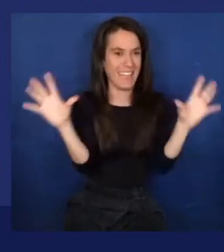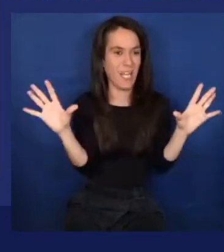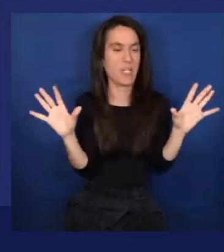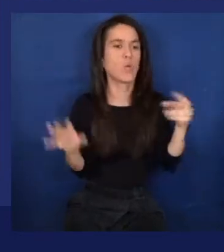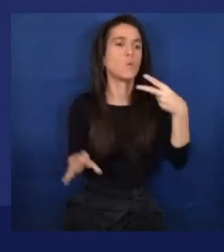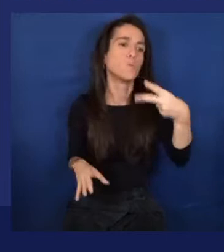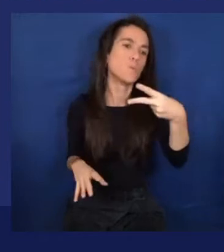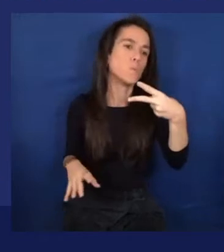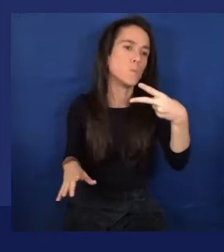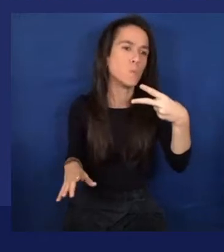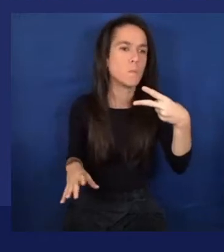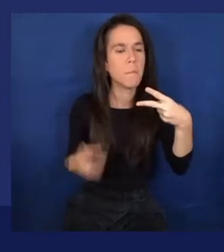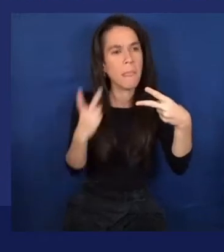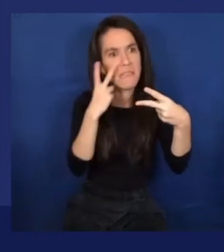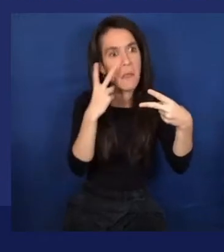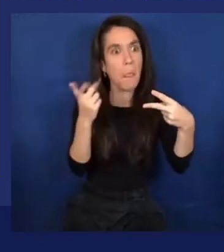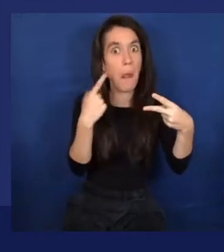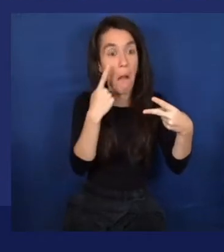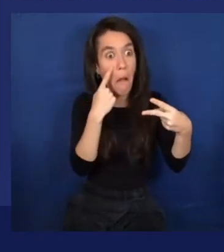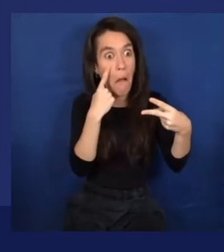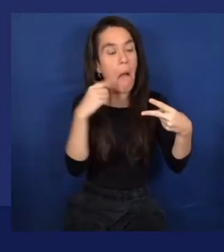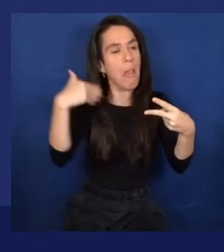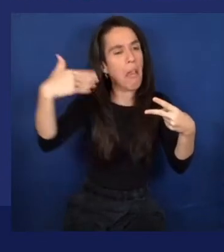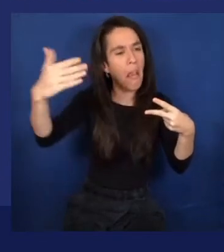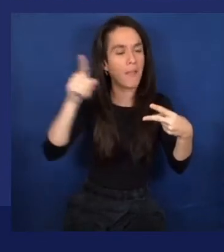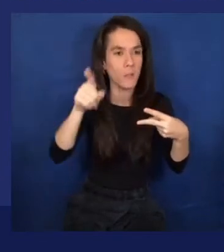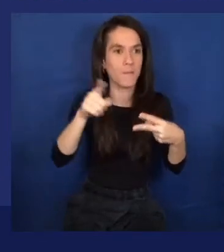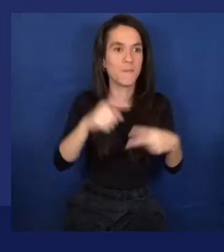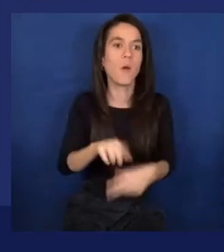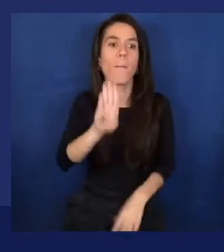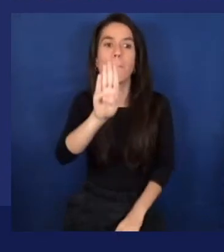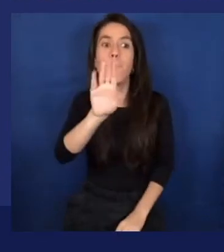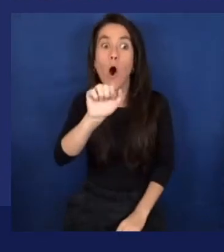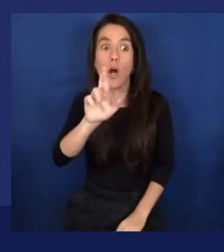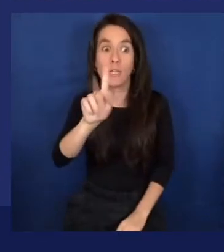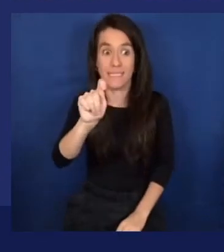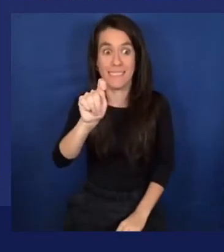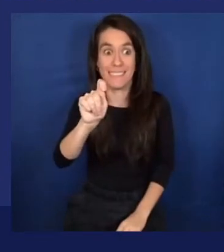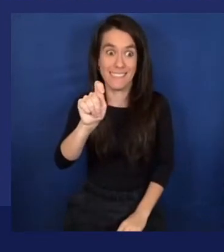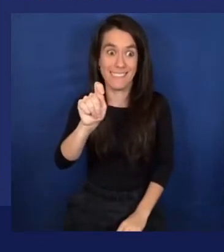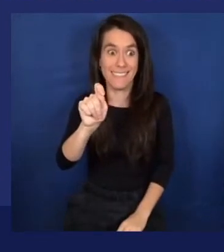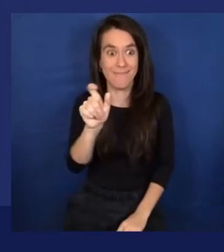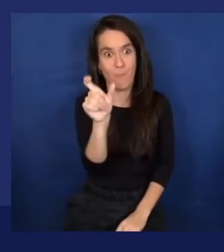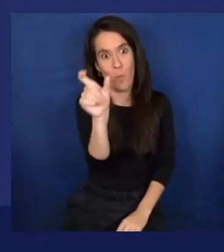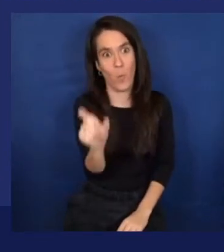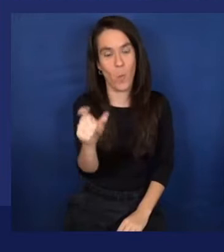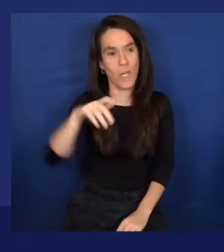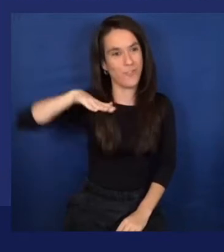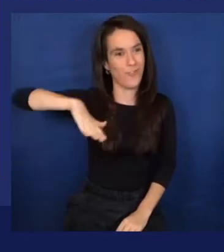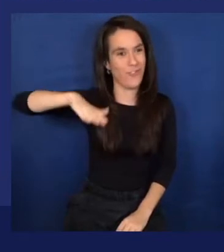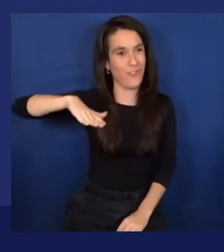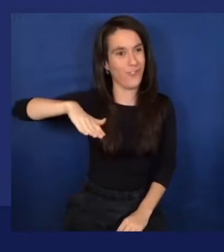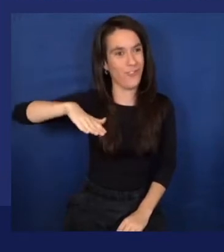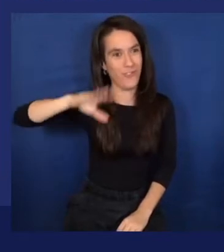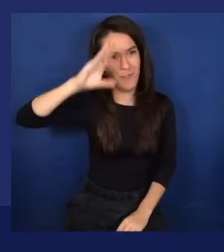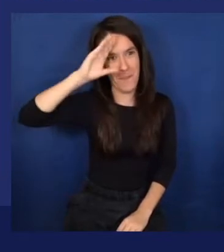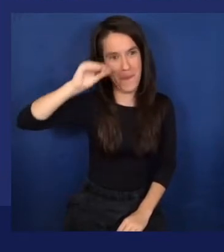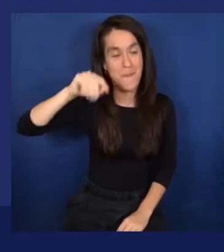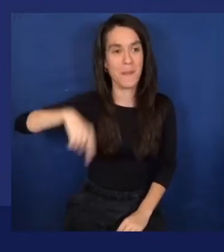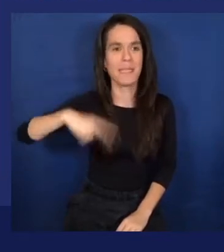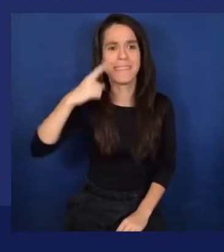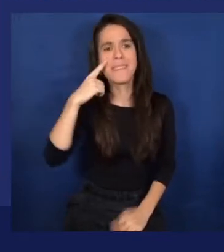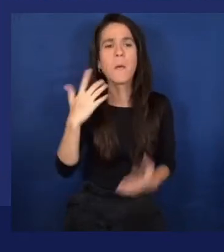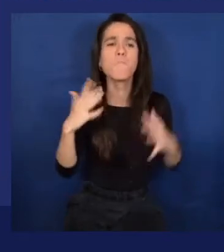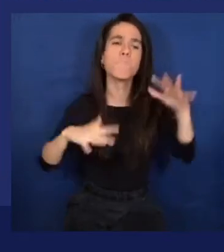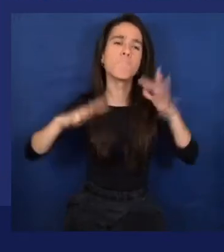you can finish it later on. So from Bart Simpson, we will use a few pictures. Now, at least 20, that would be really great.